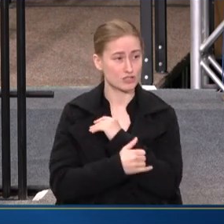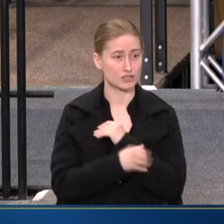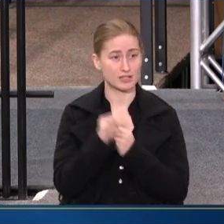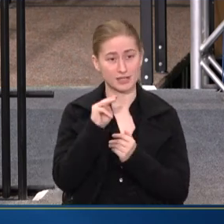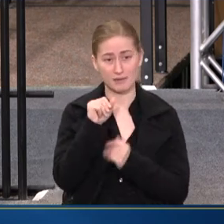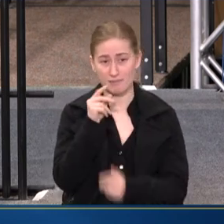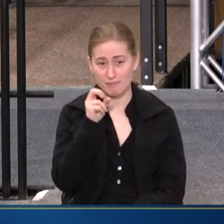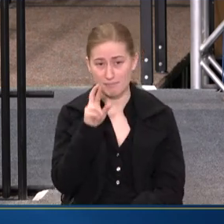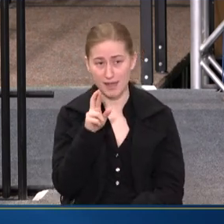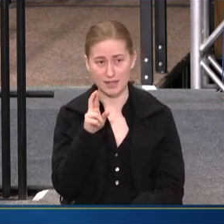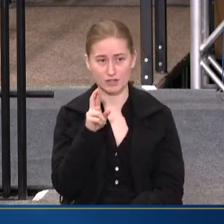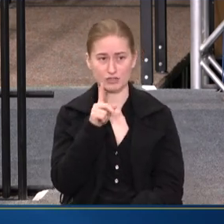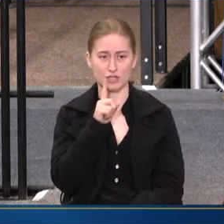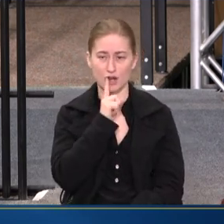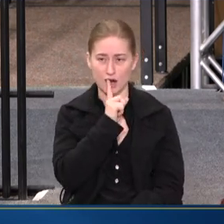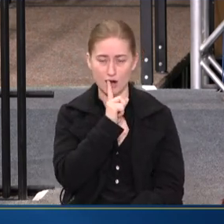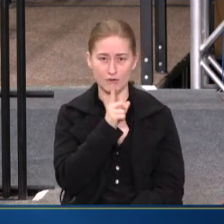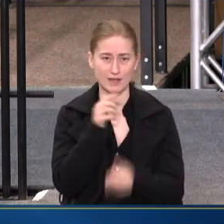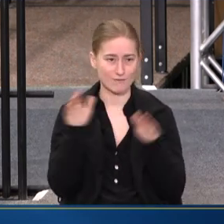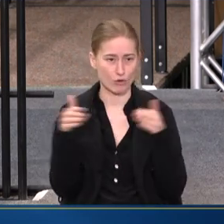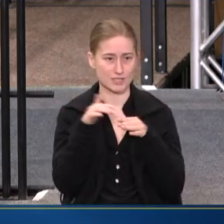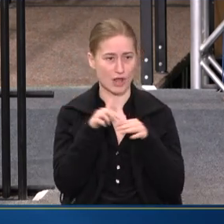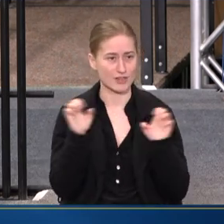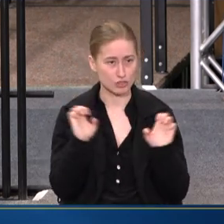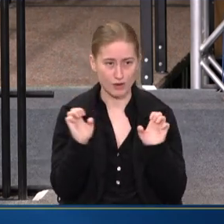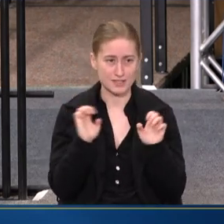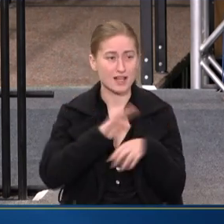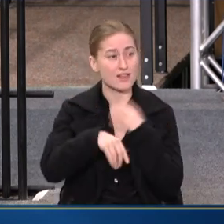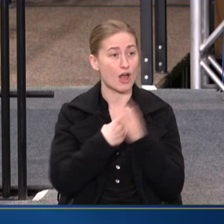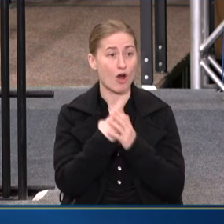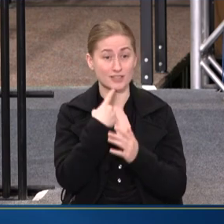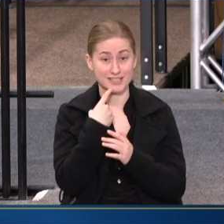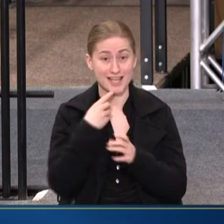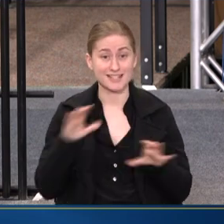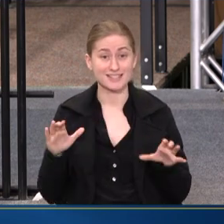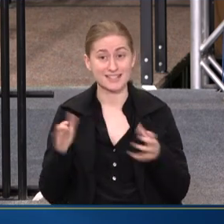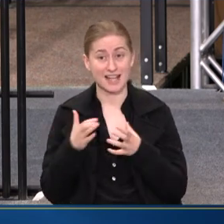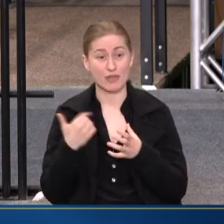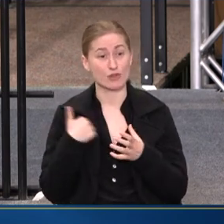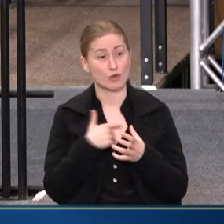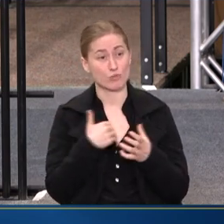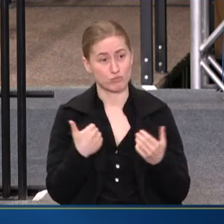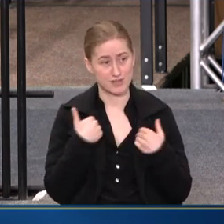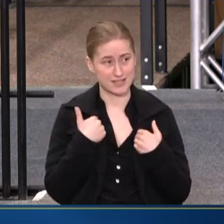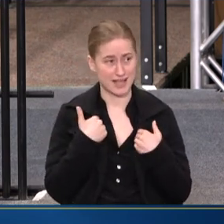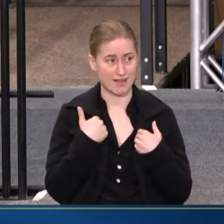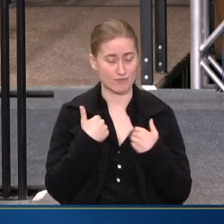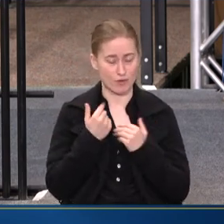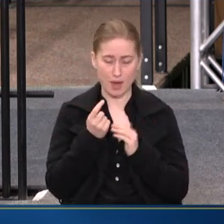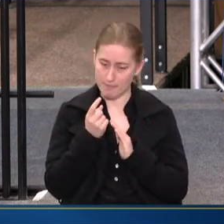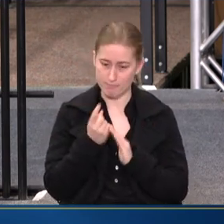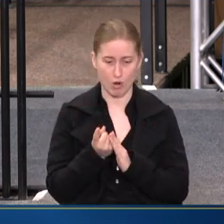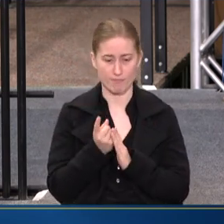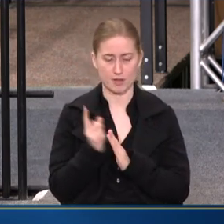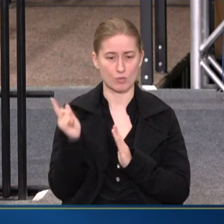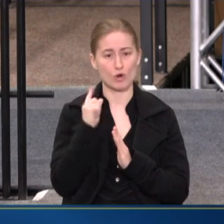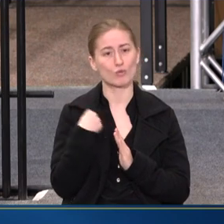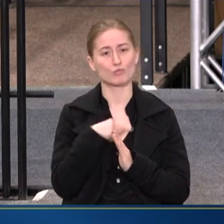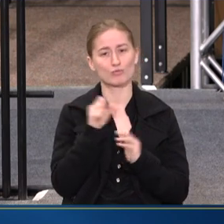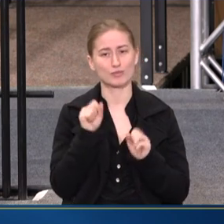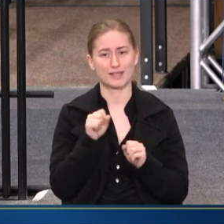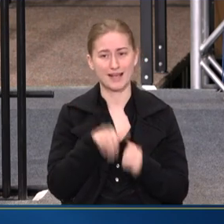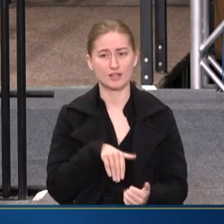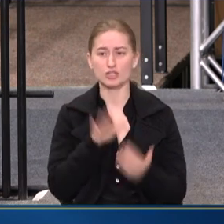FOREFRONT OF THIS CRISIS, AND THEY ALL SAY TOGETHER THAT WE HAVE A MOMENT IN WHICH WE CAN